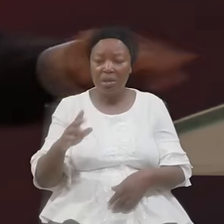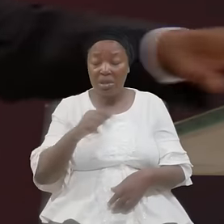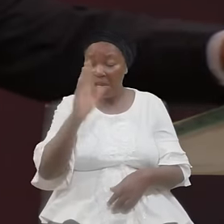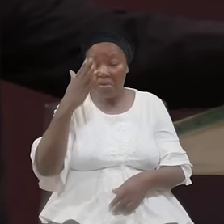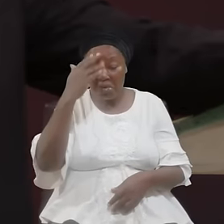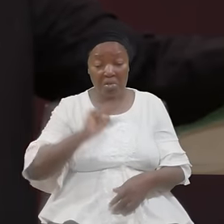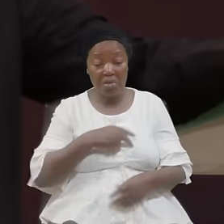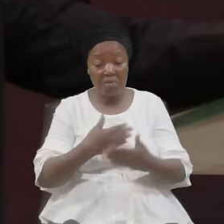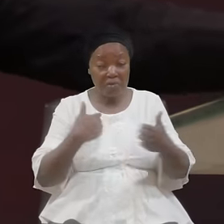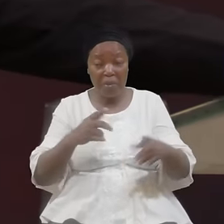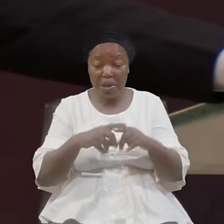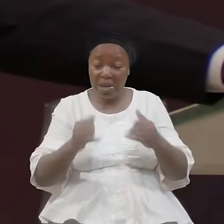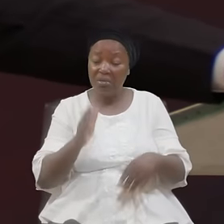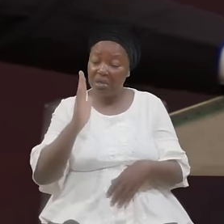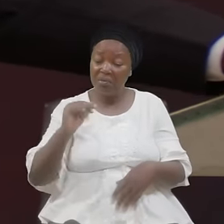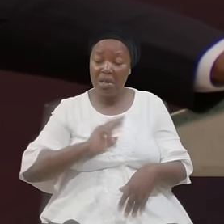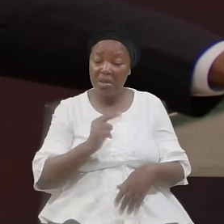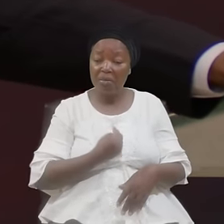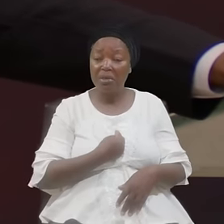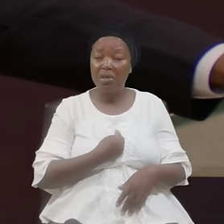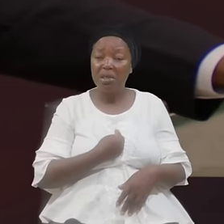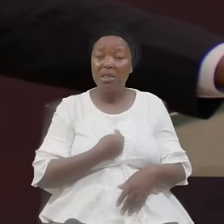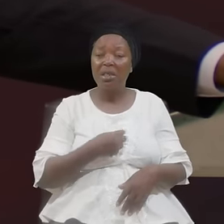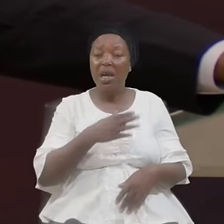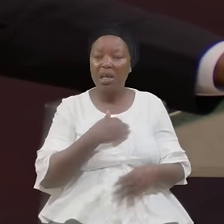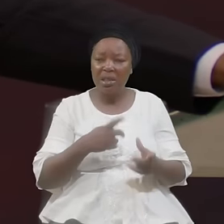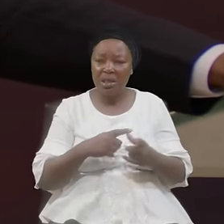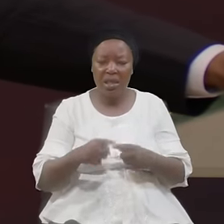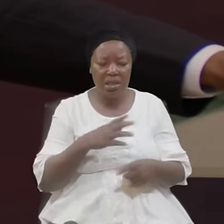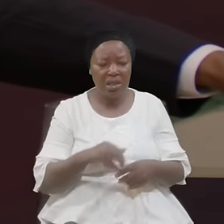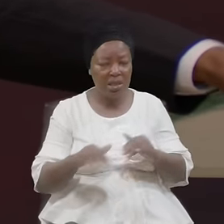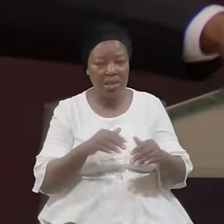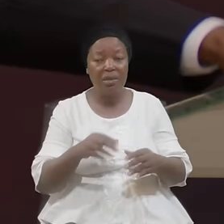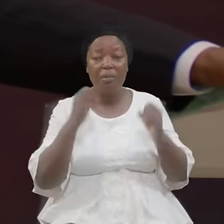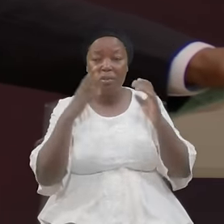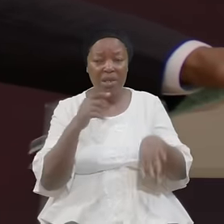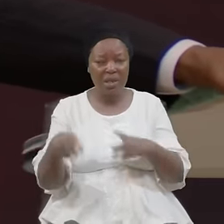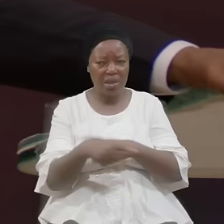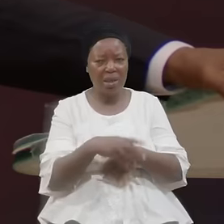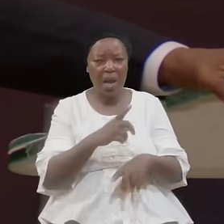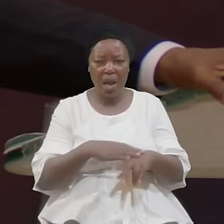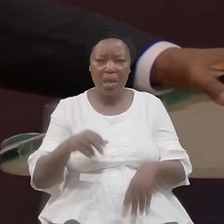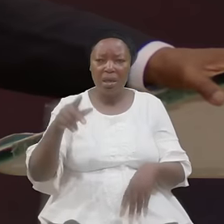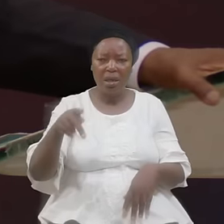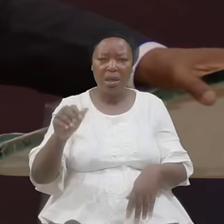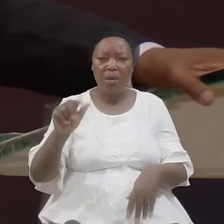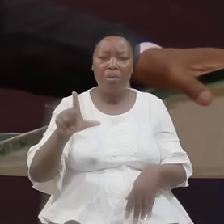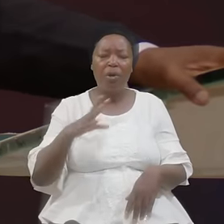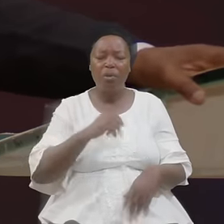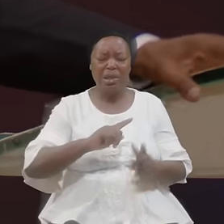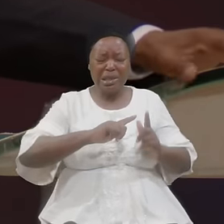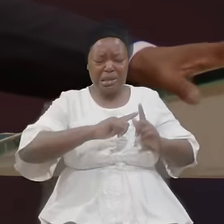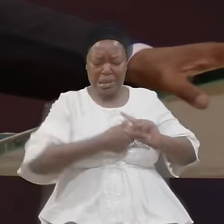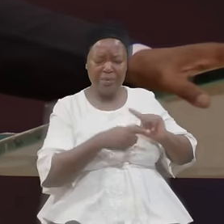And She Is Testifying About And This She Did Many Days And Paul Was Grieved